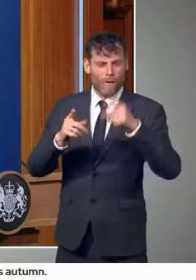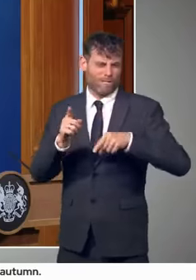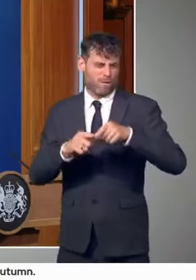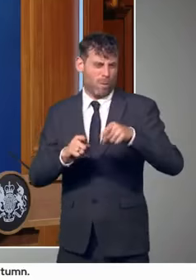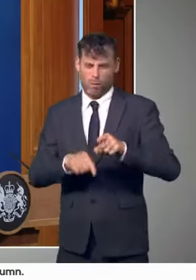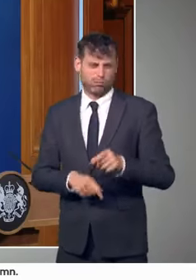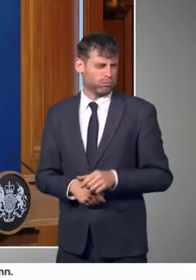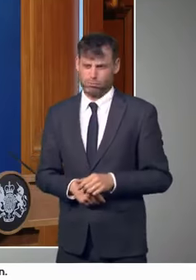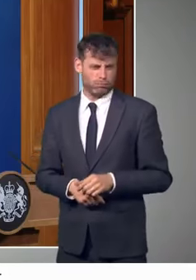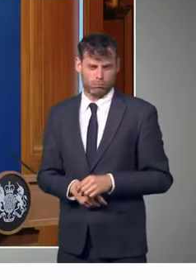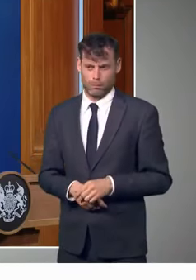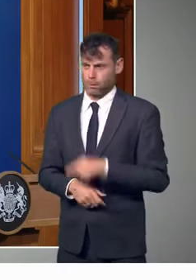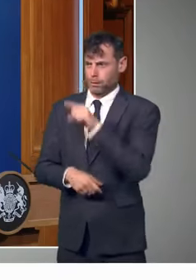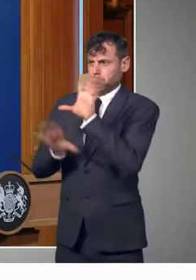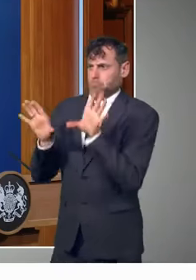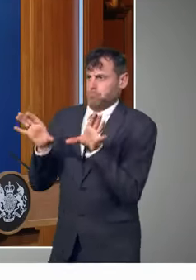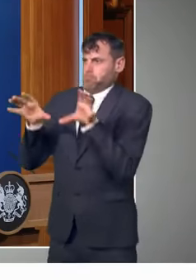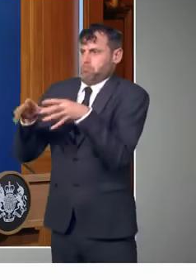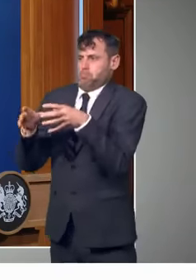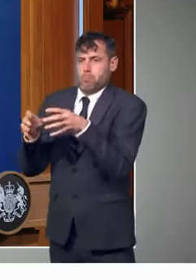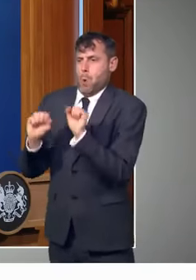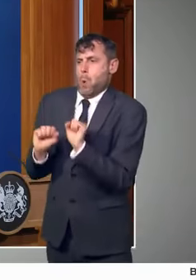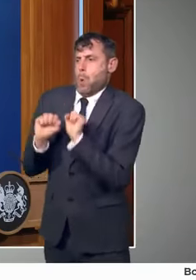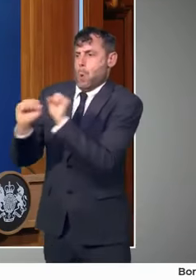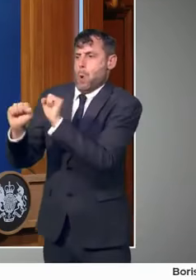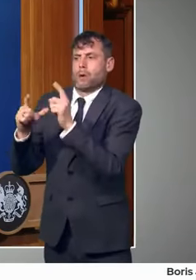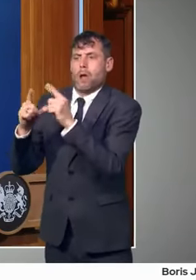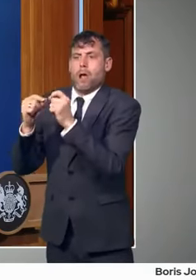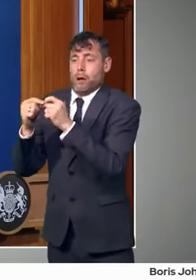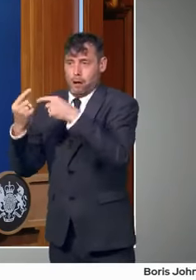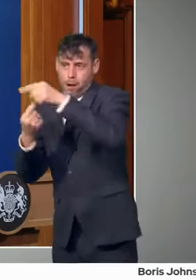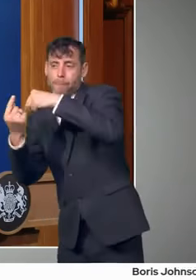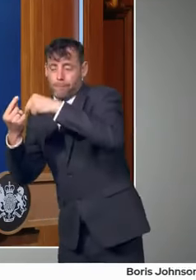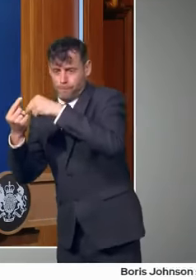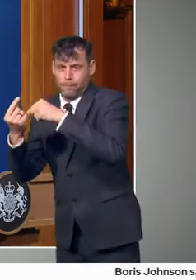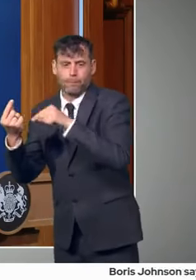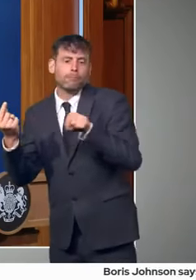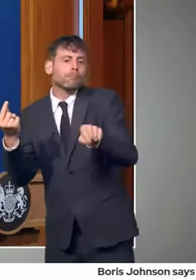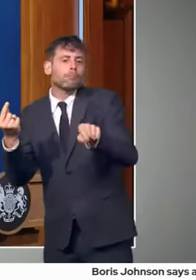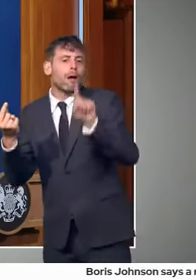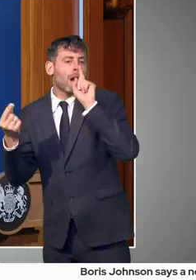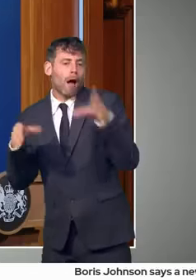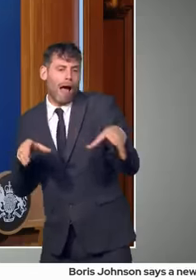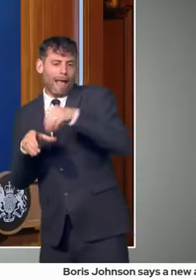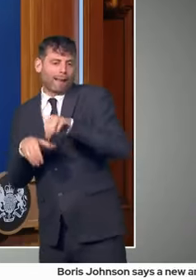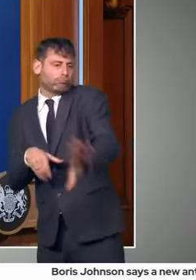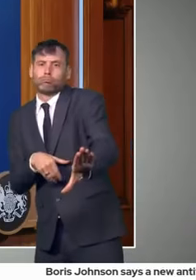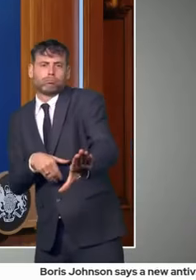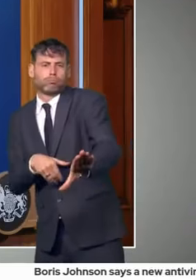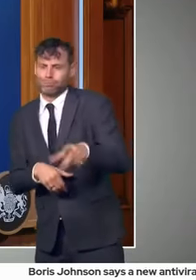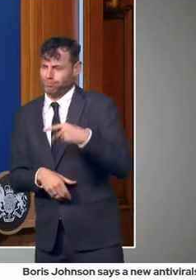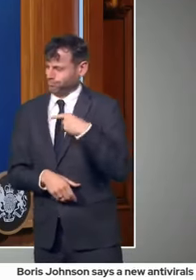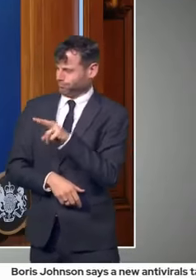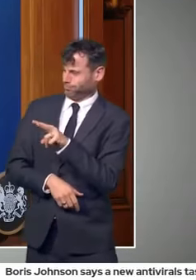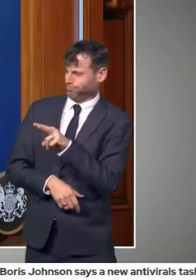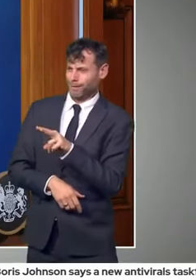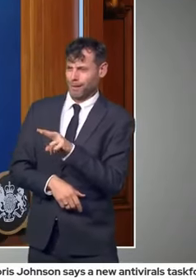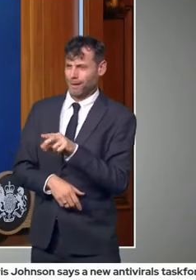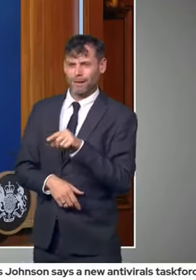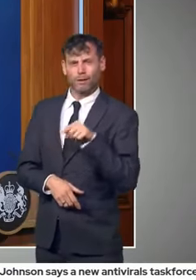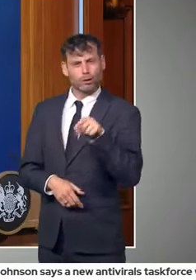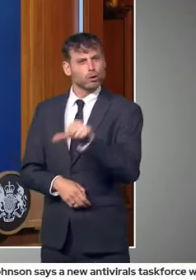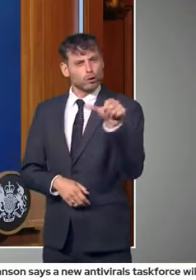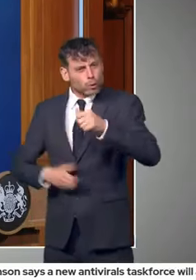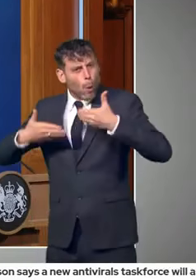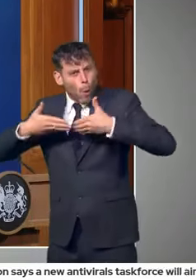stops clubs competing against each other, playing against each other properly, with all the hope and excitement that